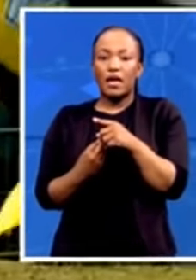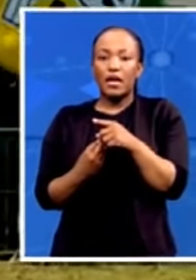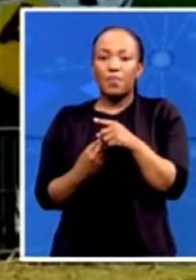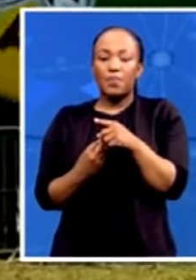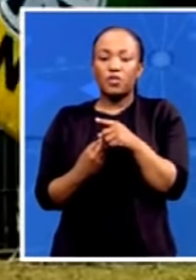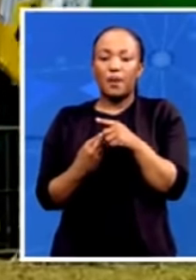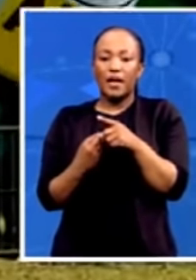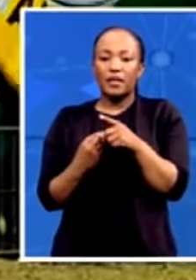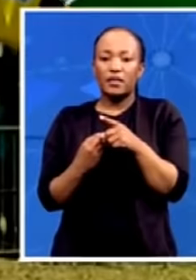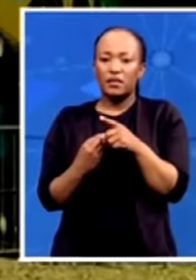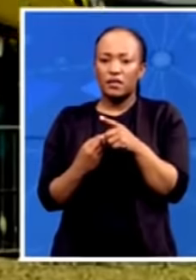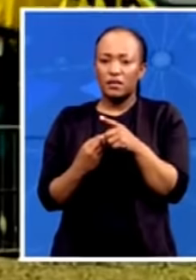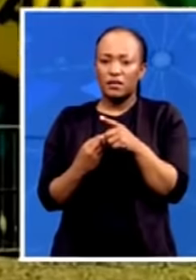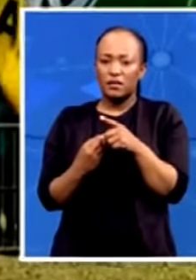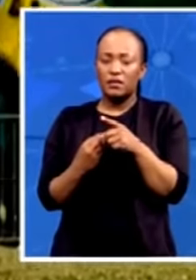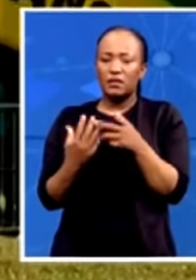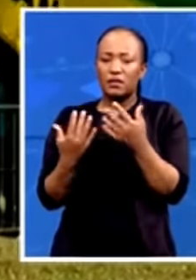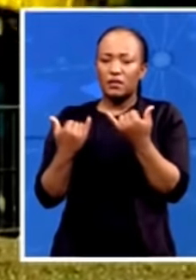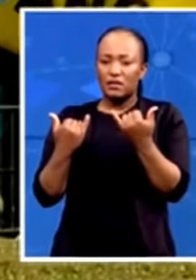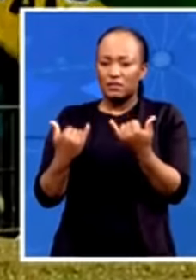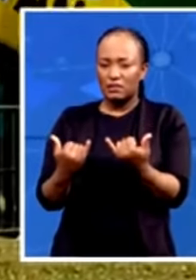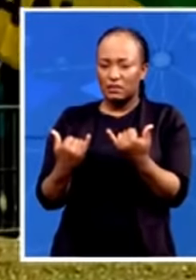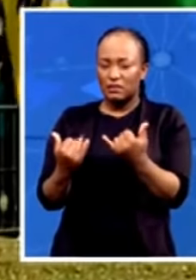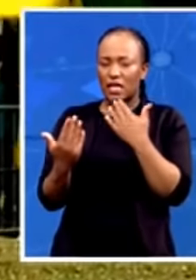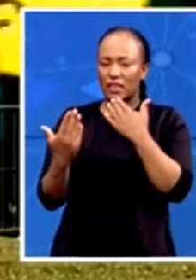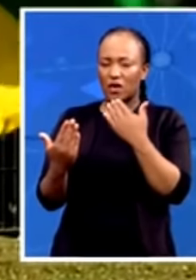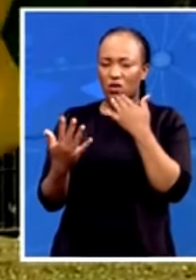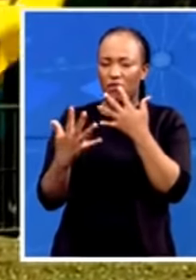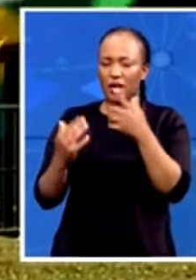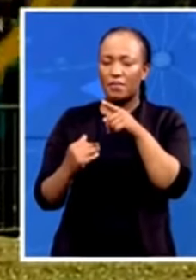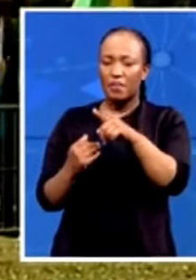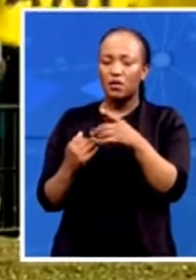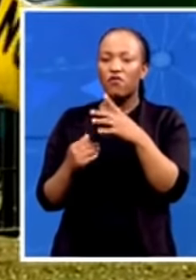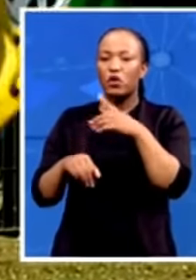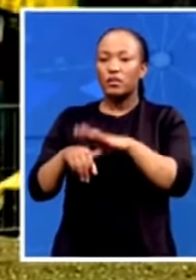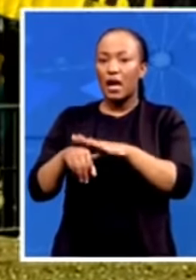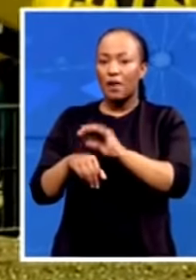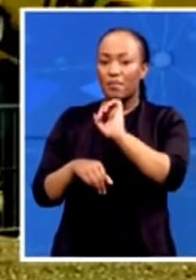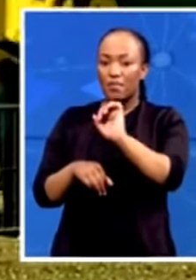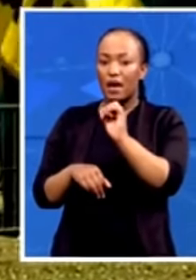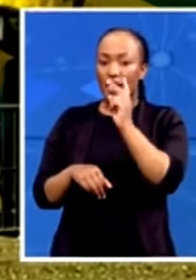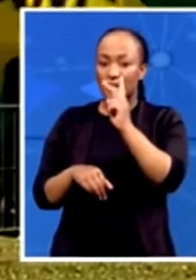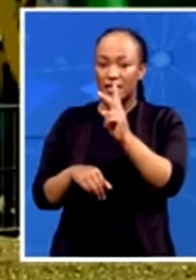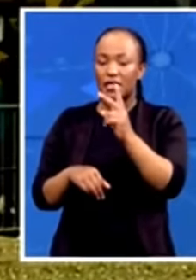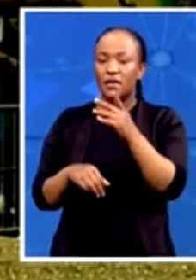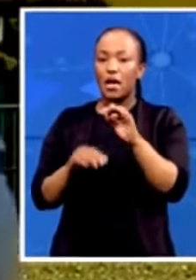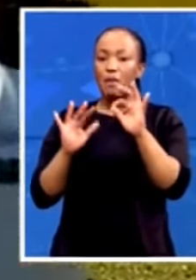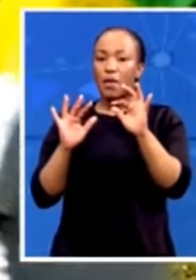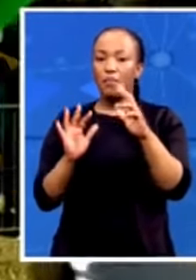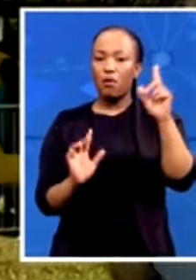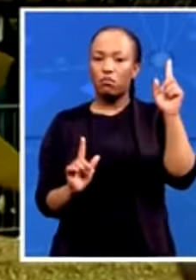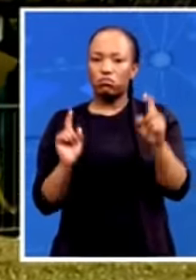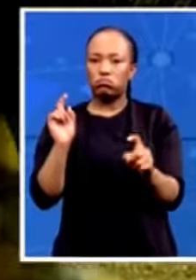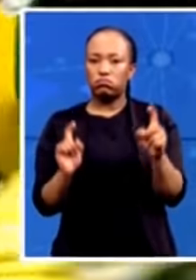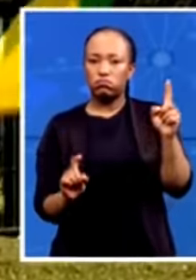forces. Thank you very much, Desiree, for your time. I can see already people starting to arrive. The event was scheduled to start at 10.